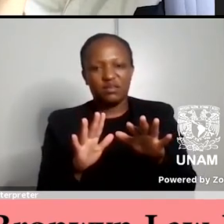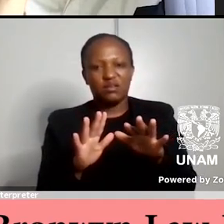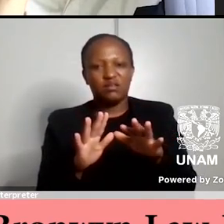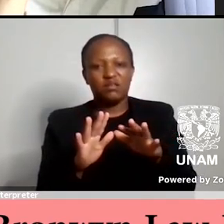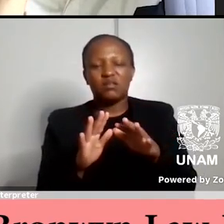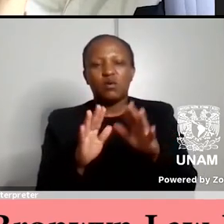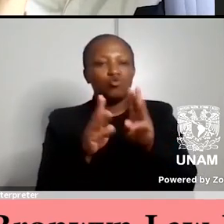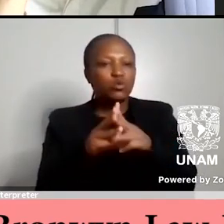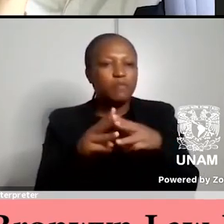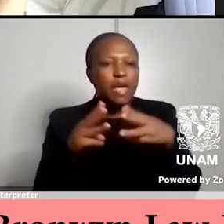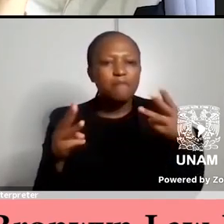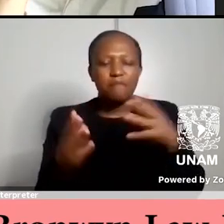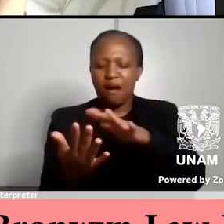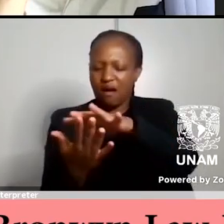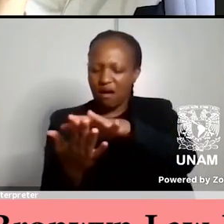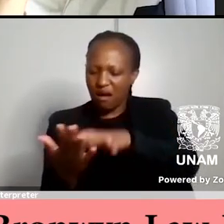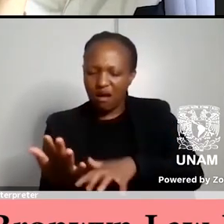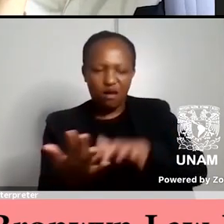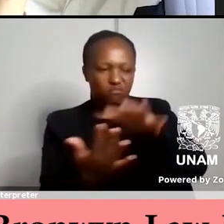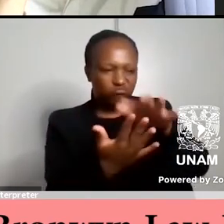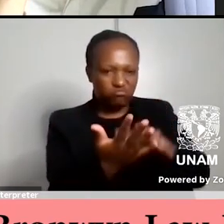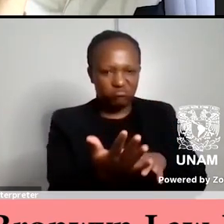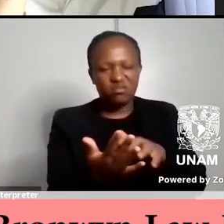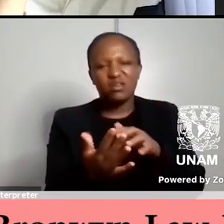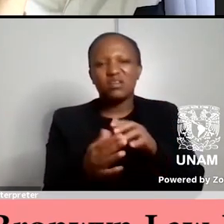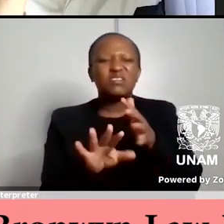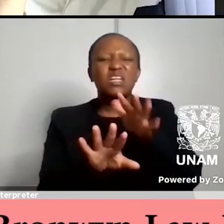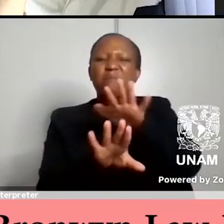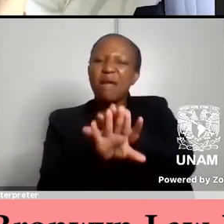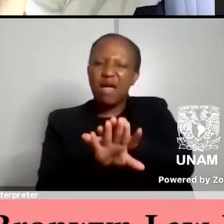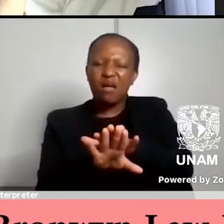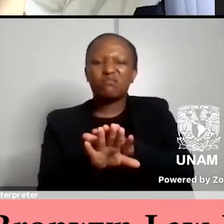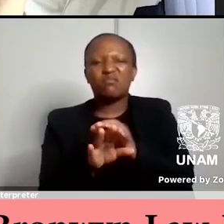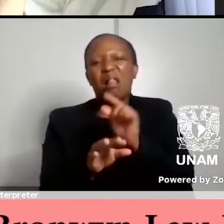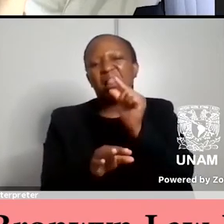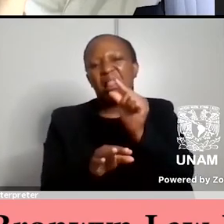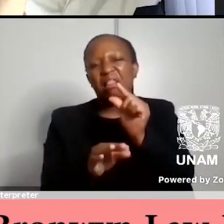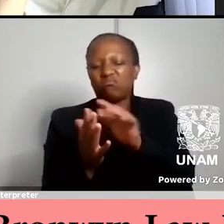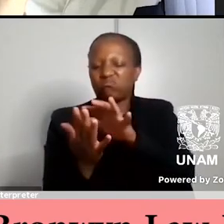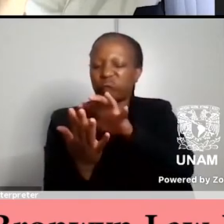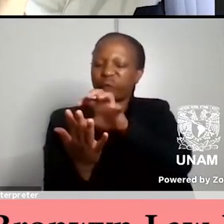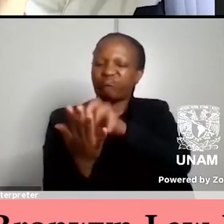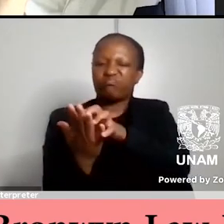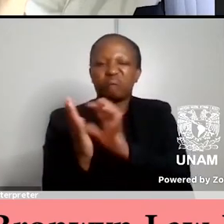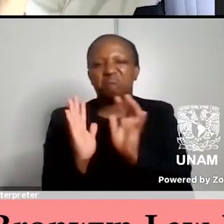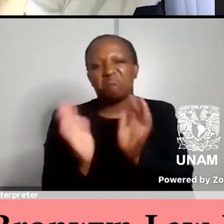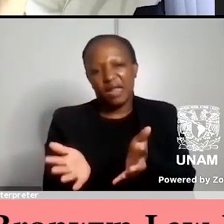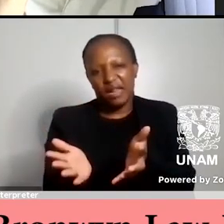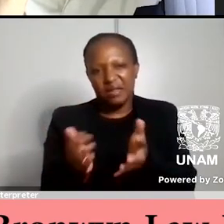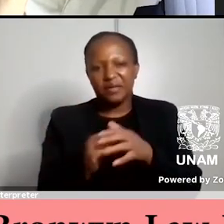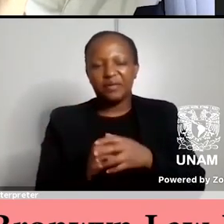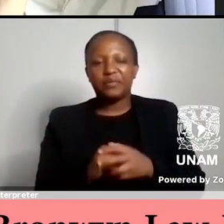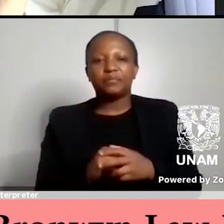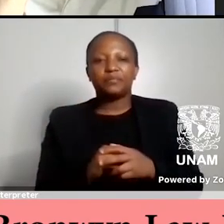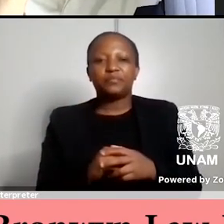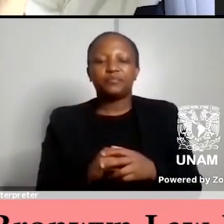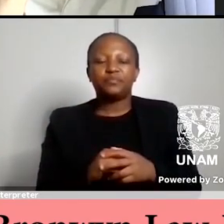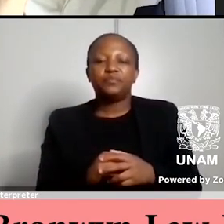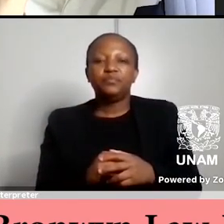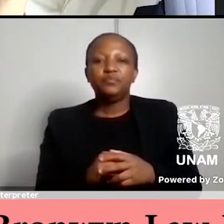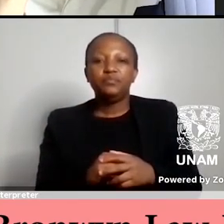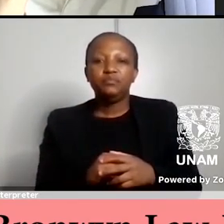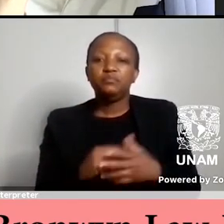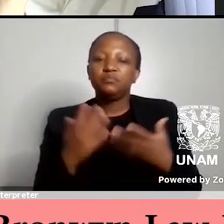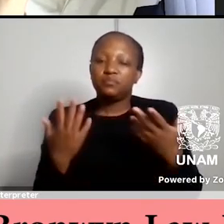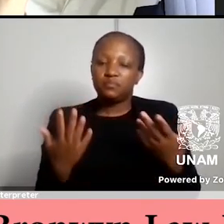newspapers uh and I'll give you very little space and I think that as a result um the the sort of